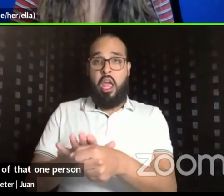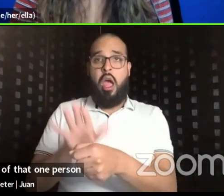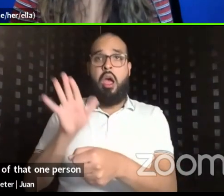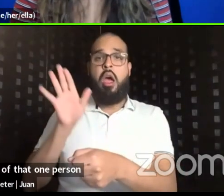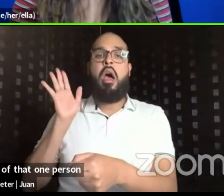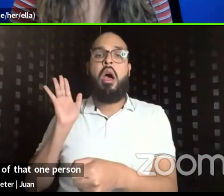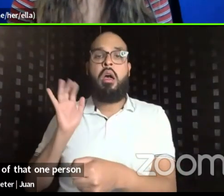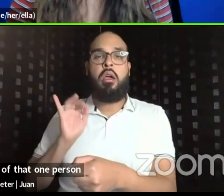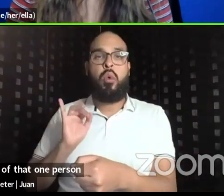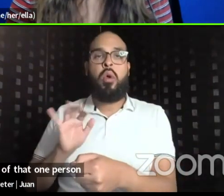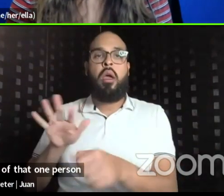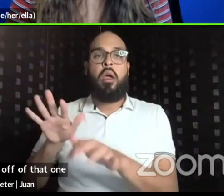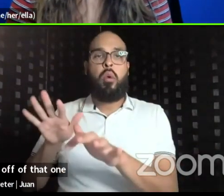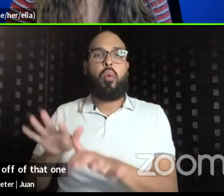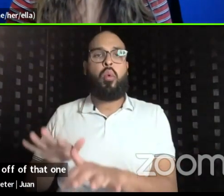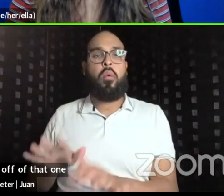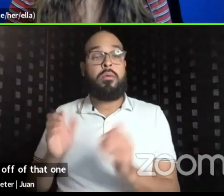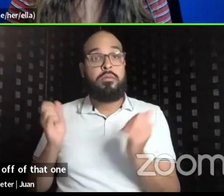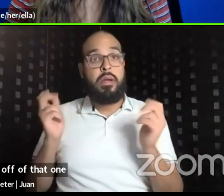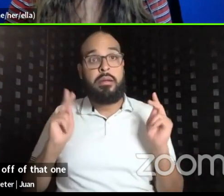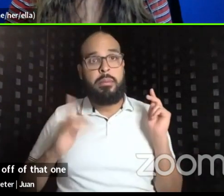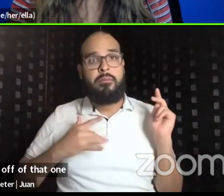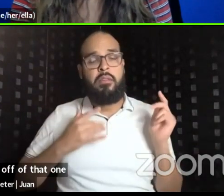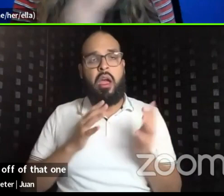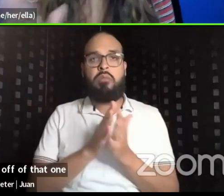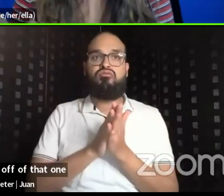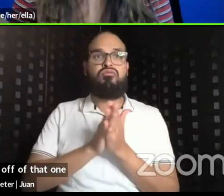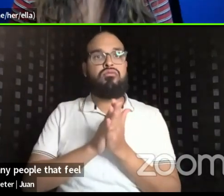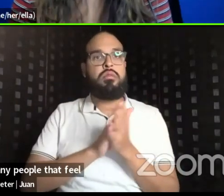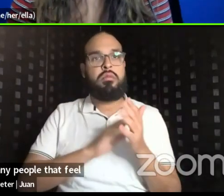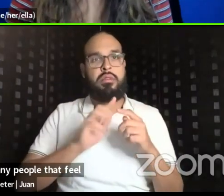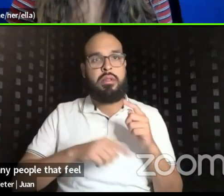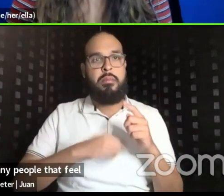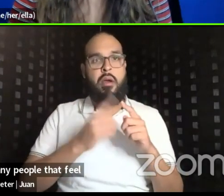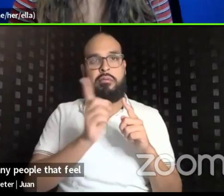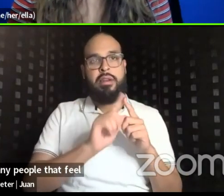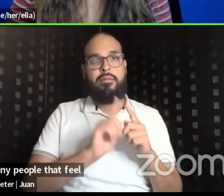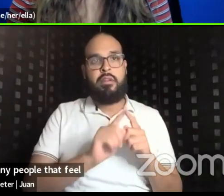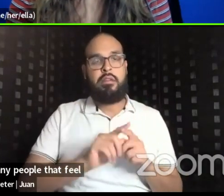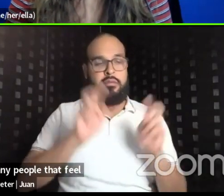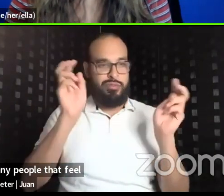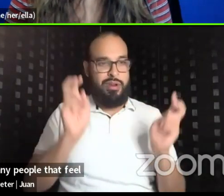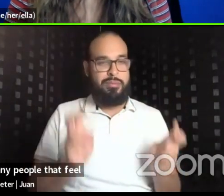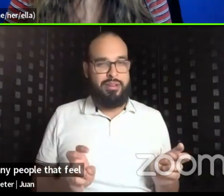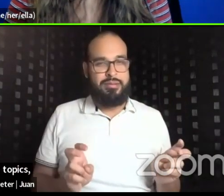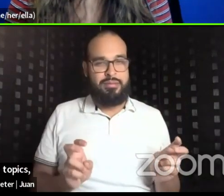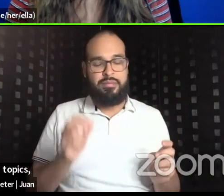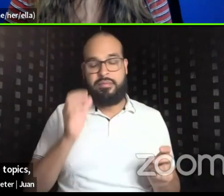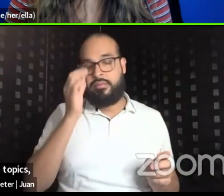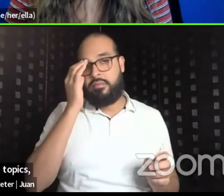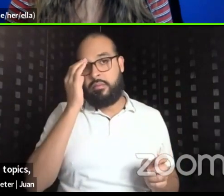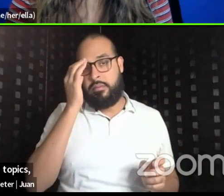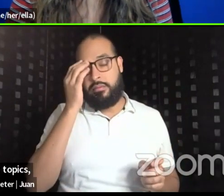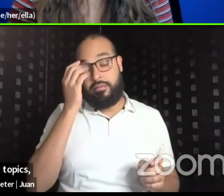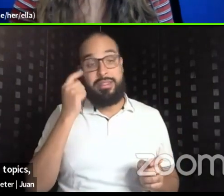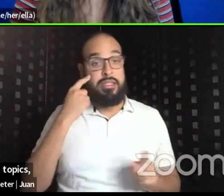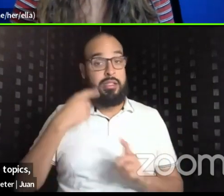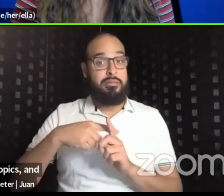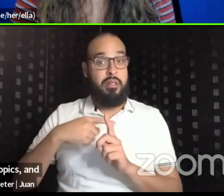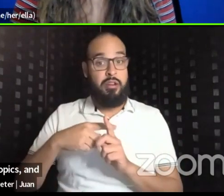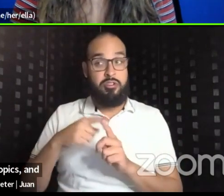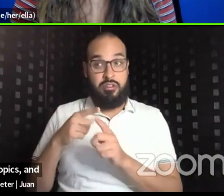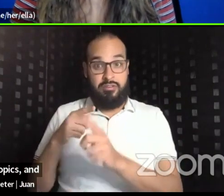I, there's so many people that feel passionate about different topics. And, uh, the great thing with pal is that you